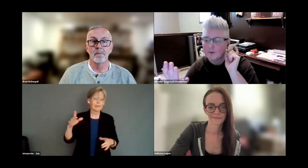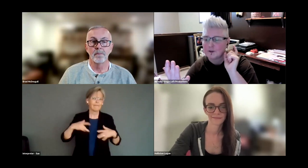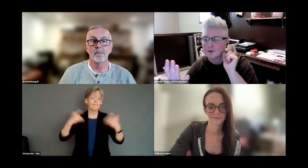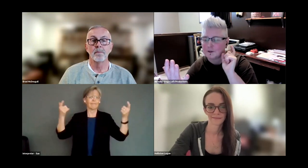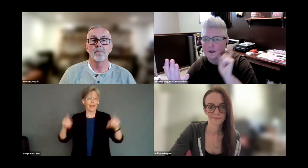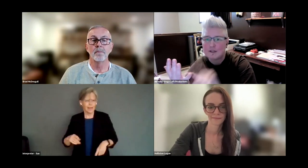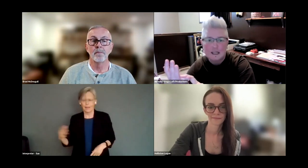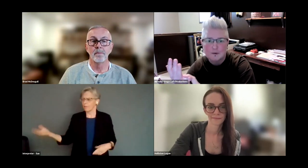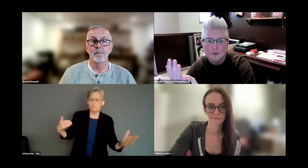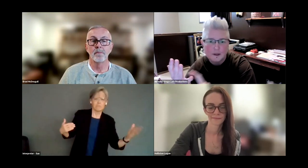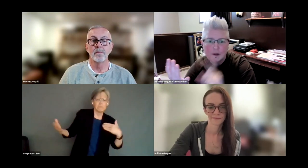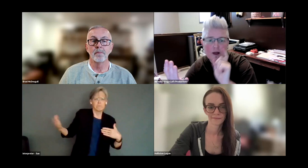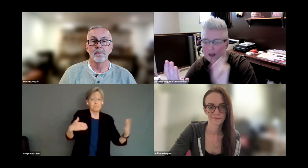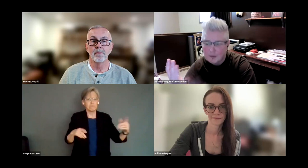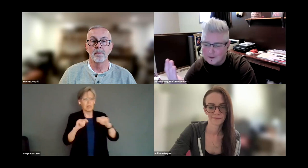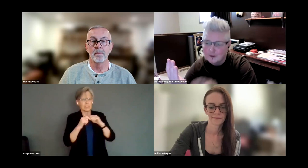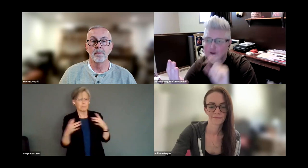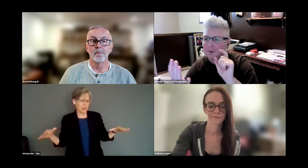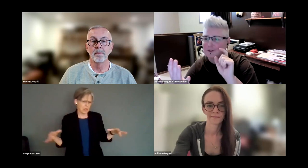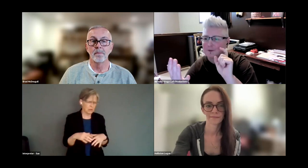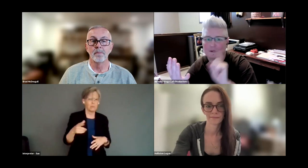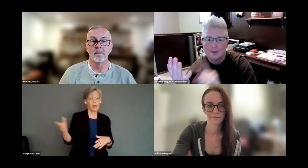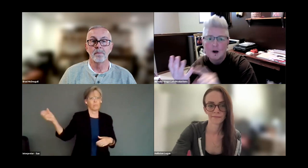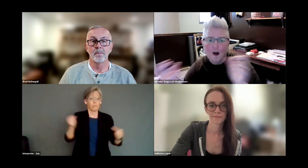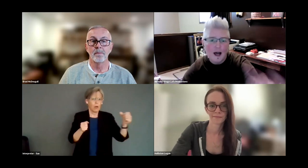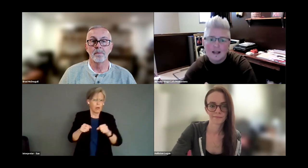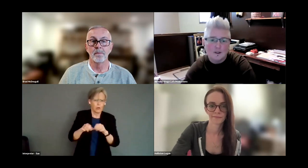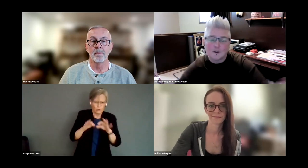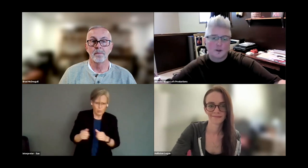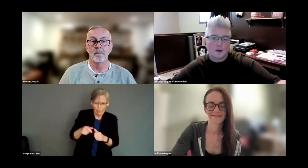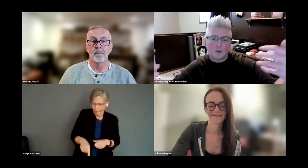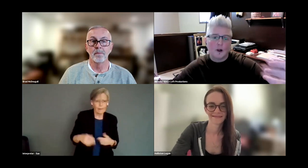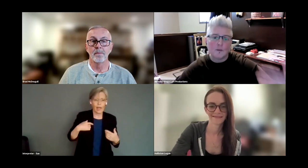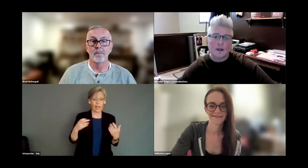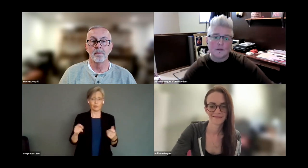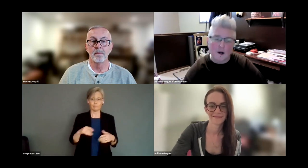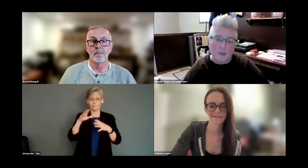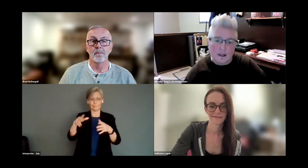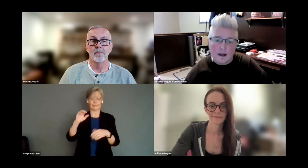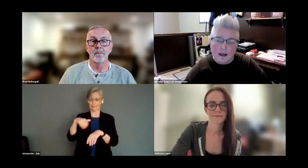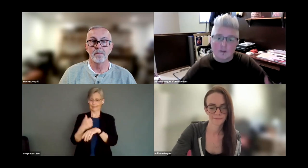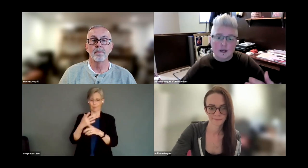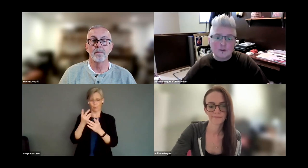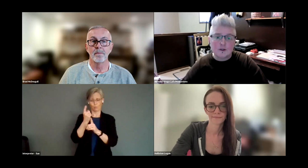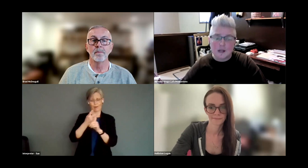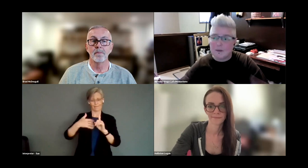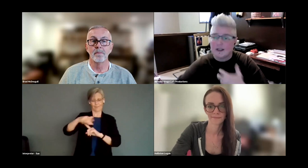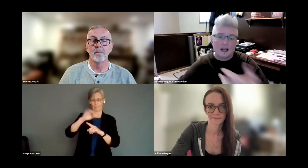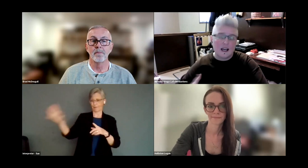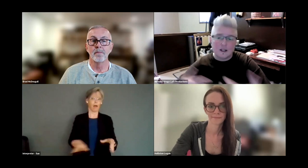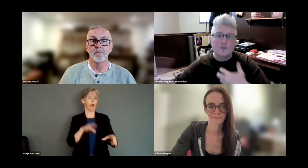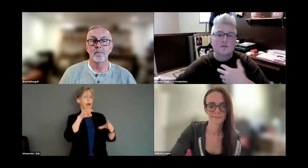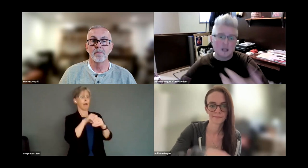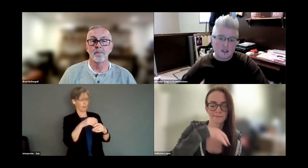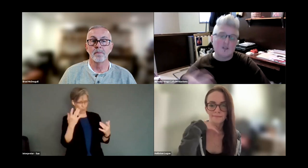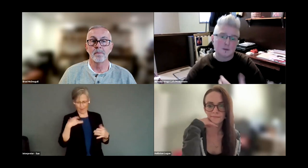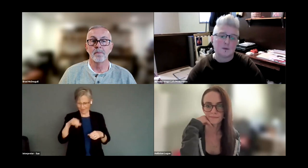brought their personal, their teams with them. They brought their interpreters with them. All I had to do is create a welcoming environment. And I was able to do that because I